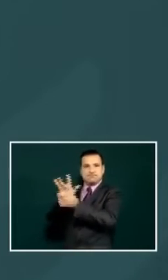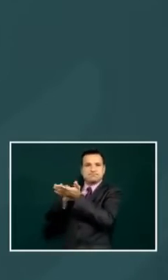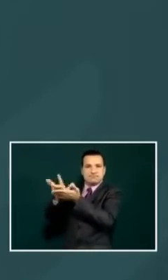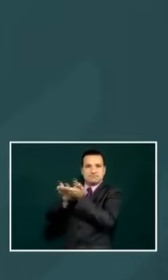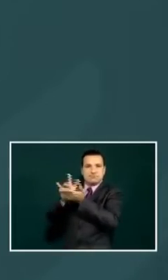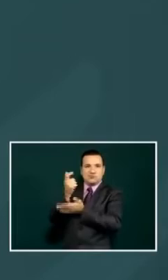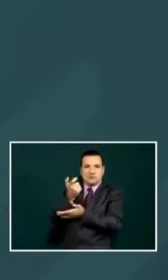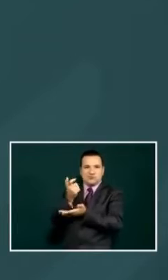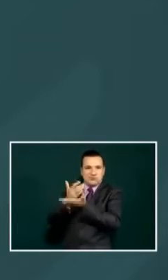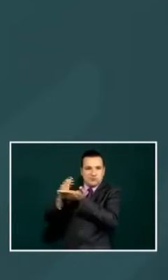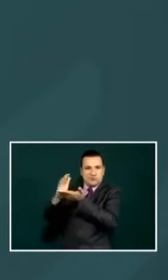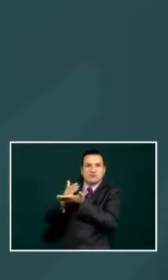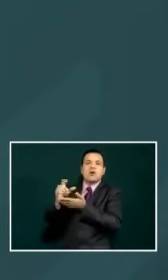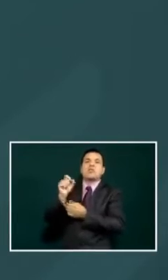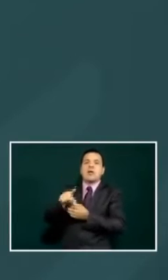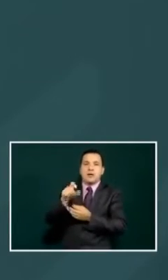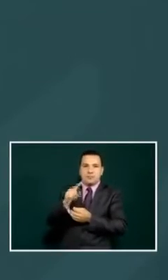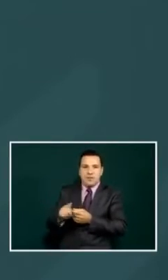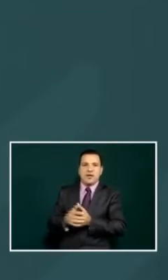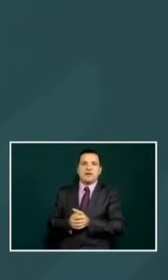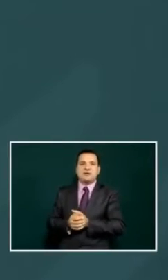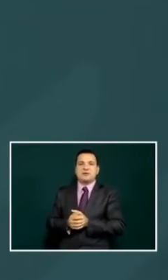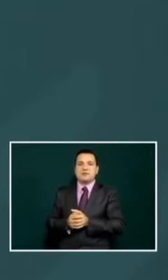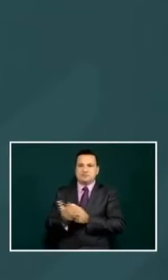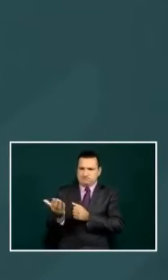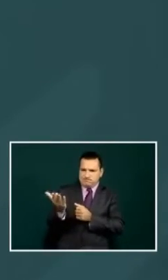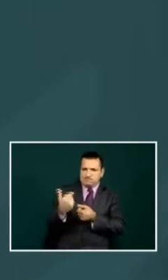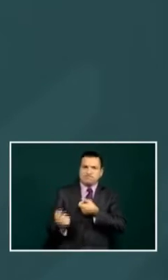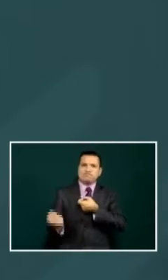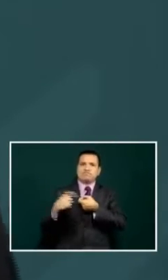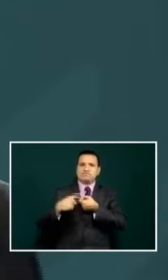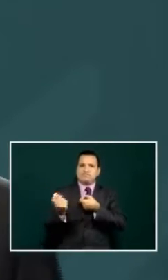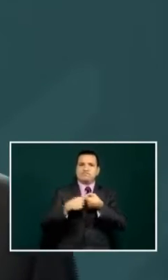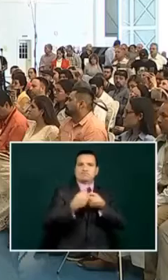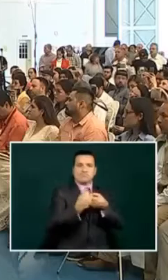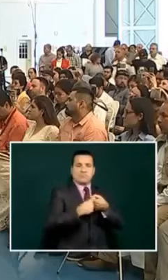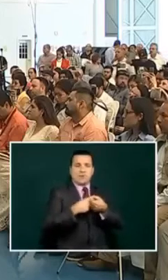not enough resources and we are also